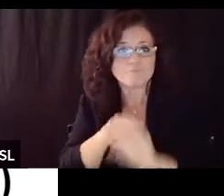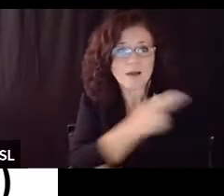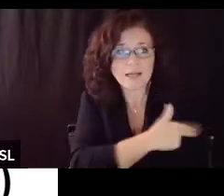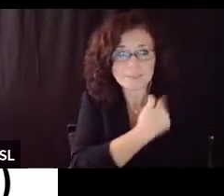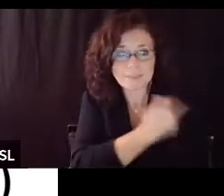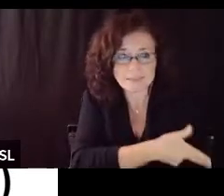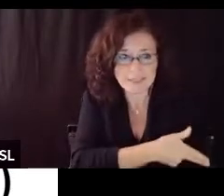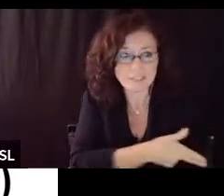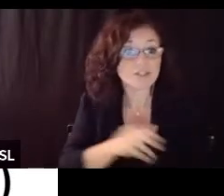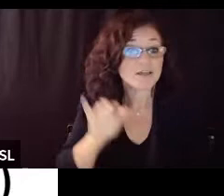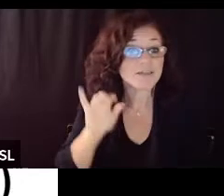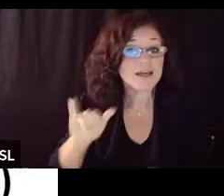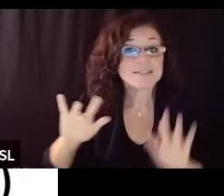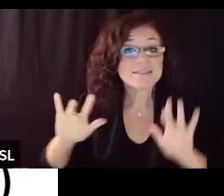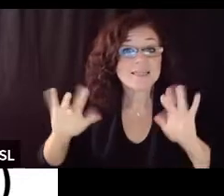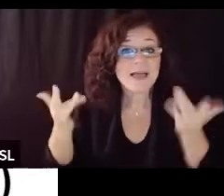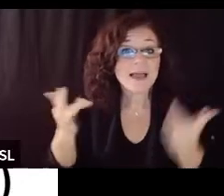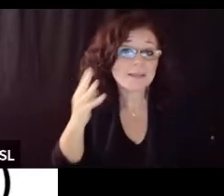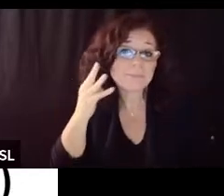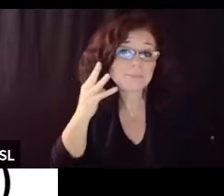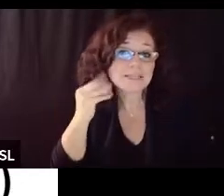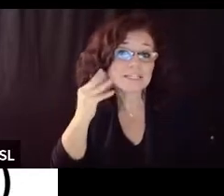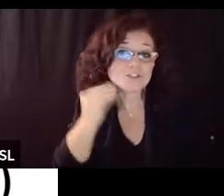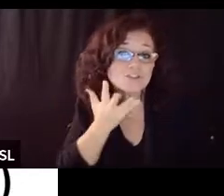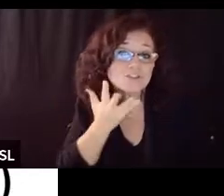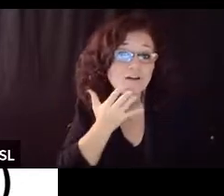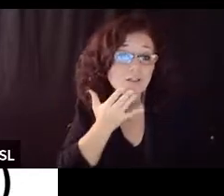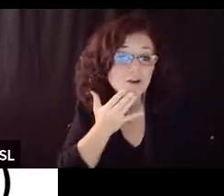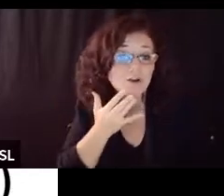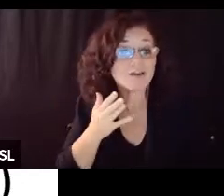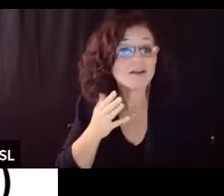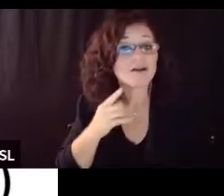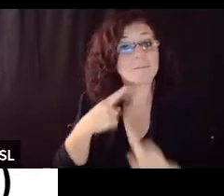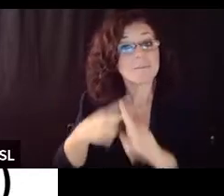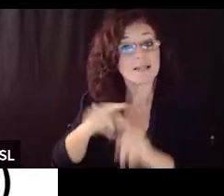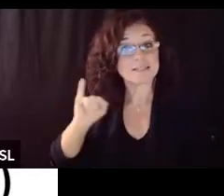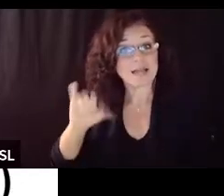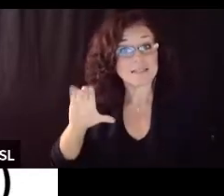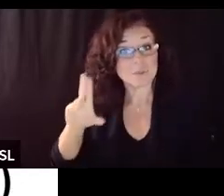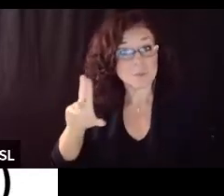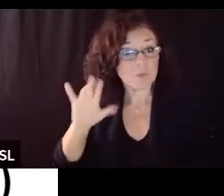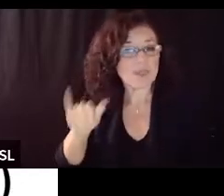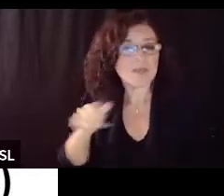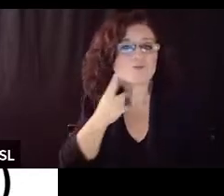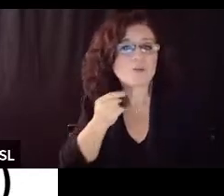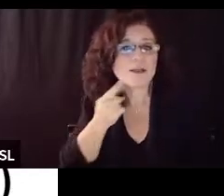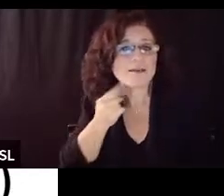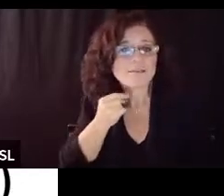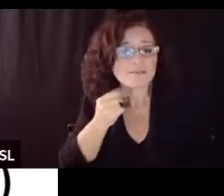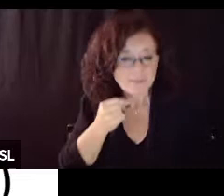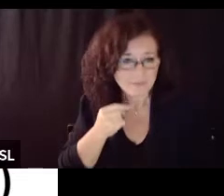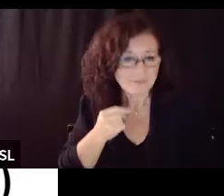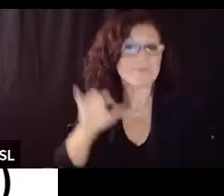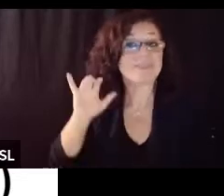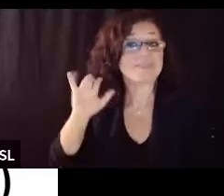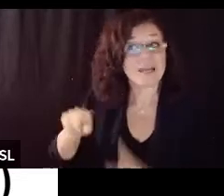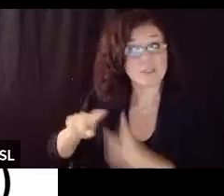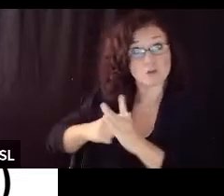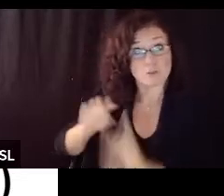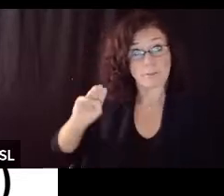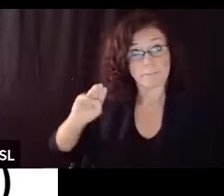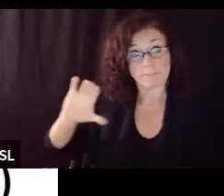and ICU rates in the darker red color from again March to now